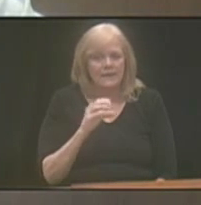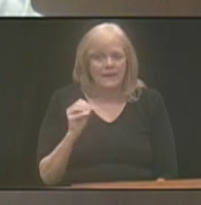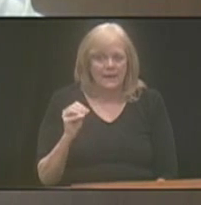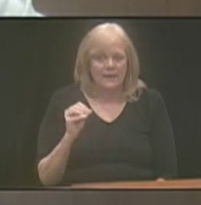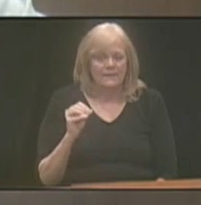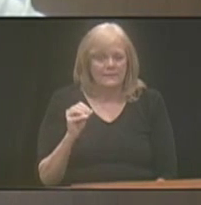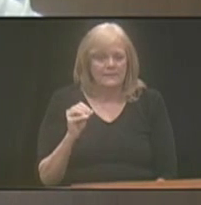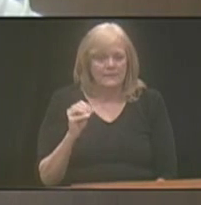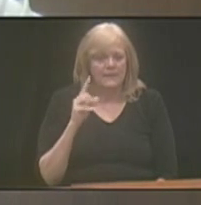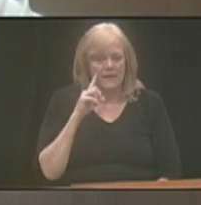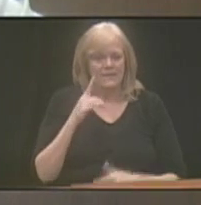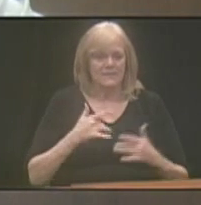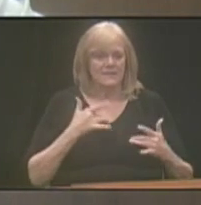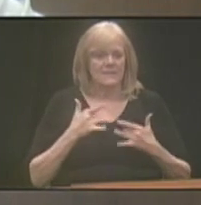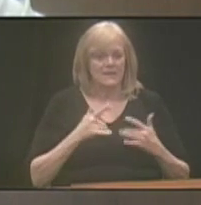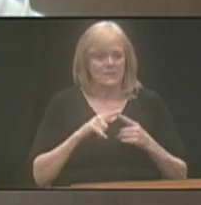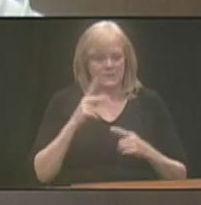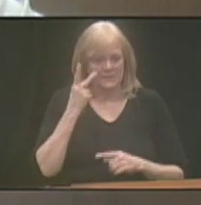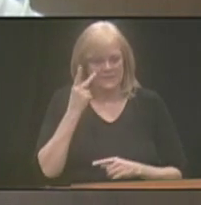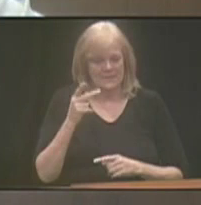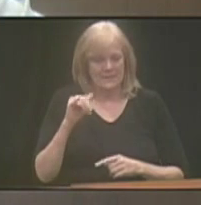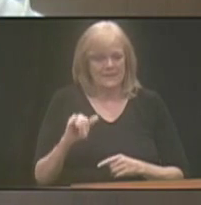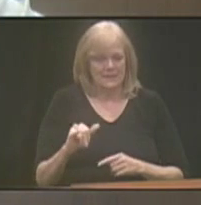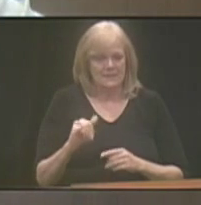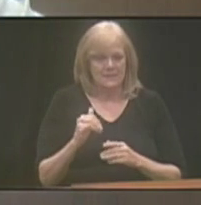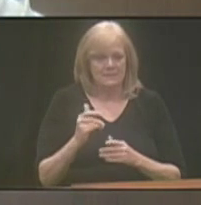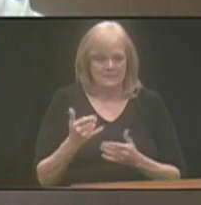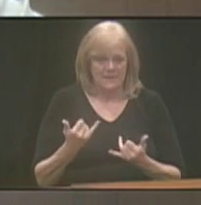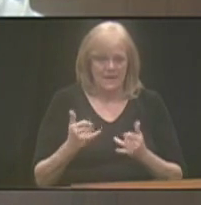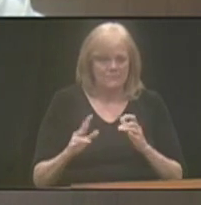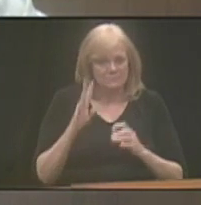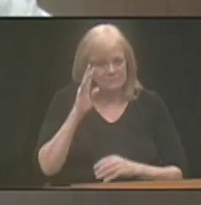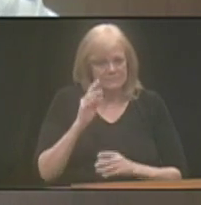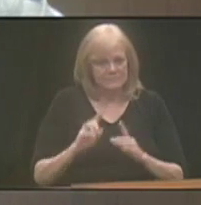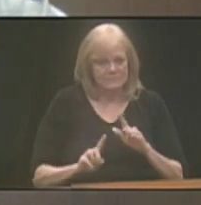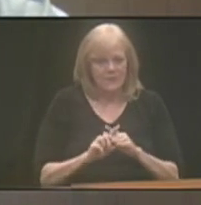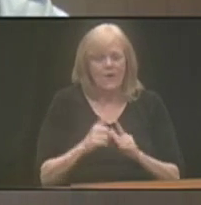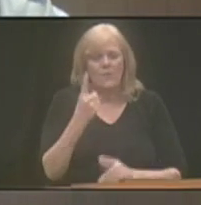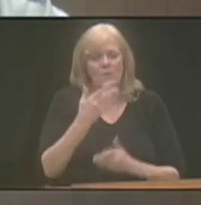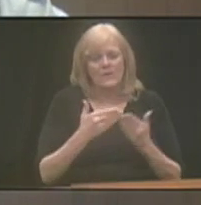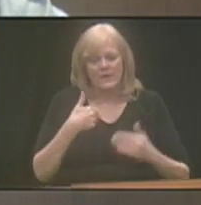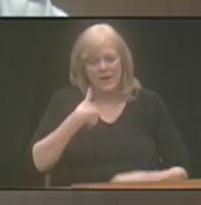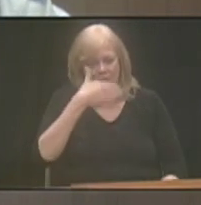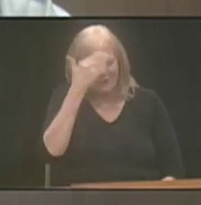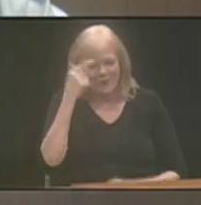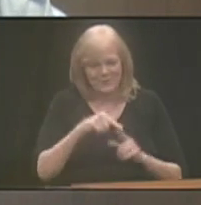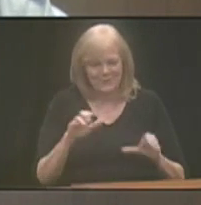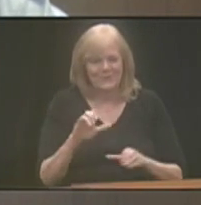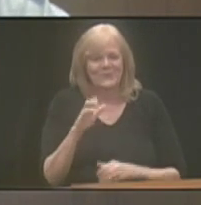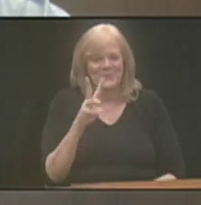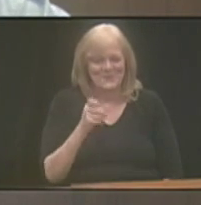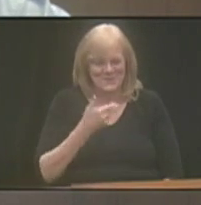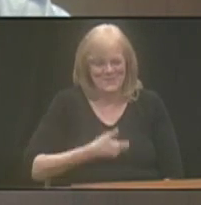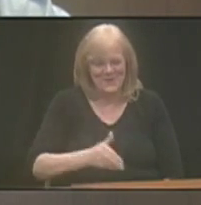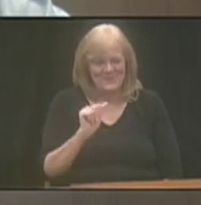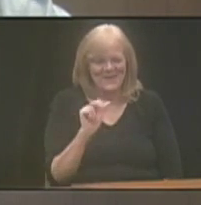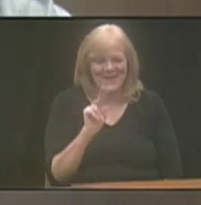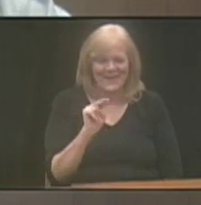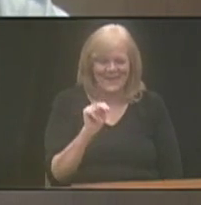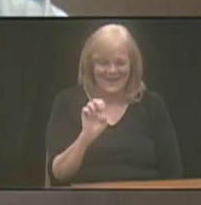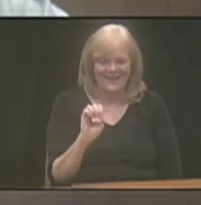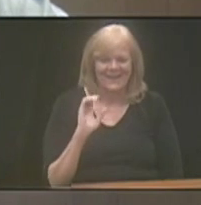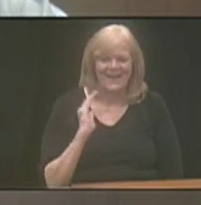And I think it's exciting to see this come forward. Oh, one thing I forgot to do was welcome Annie,